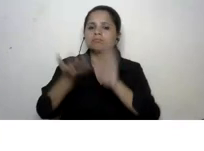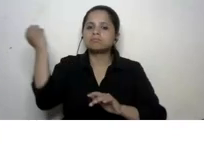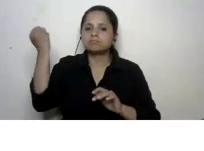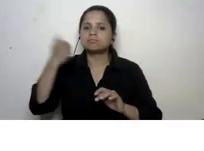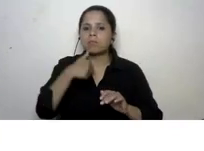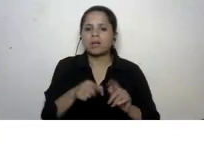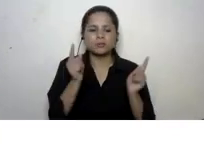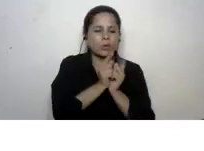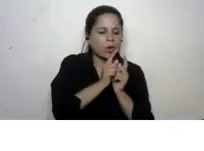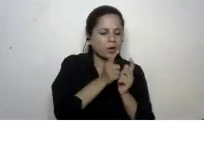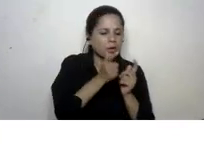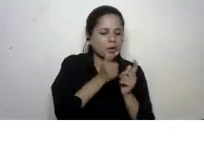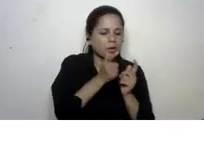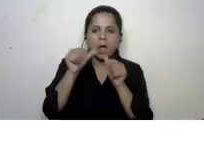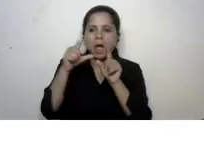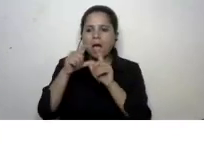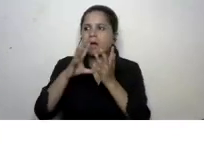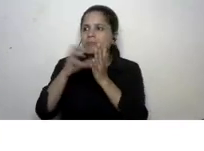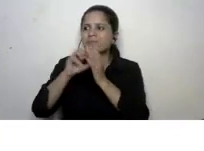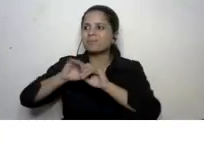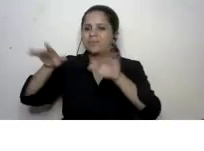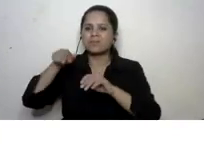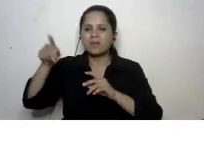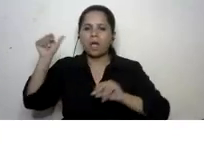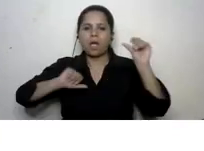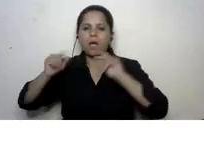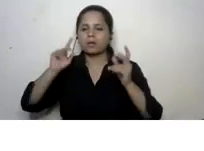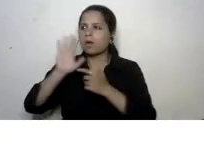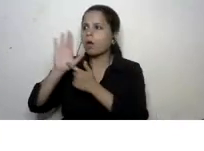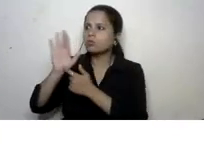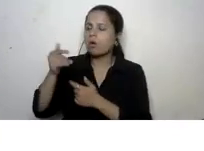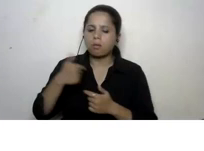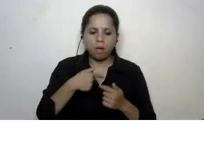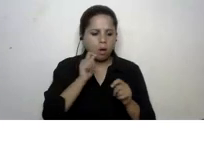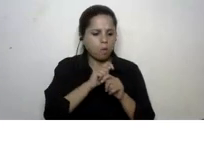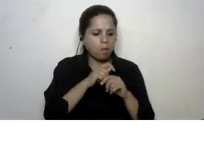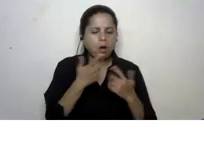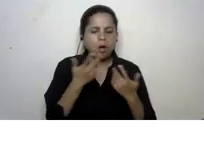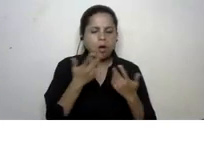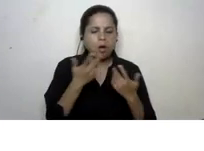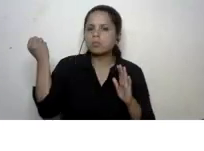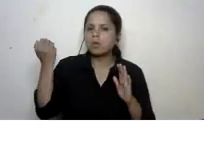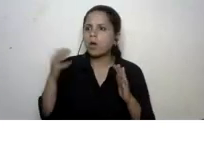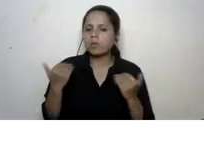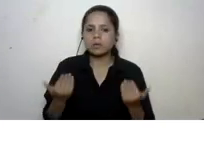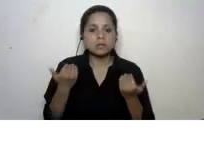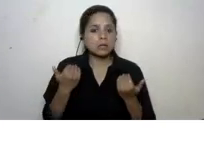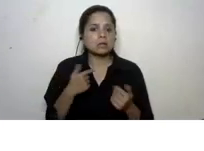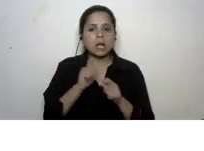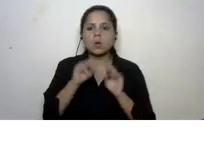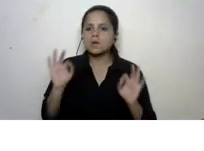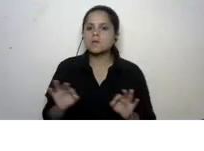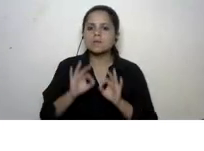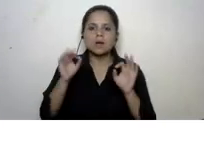get it by advertisement not by work they take it away from us it comes to this presently i have no work